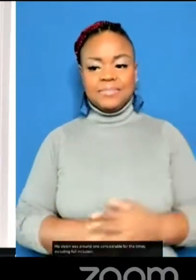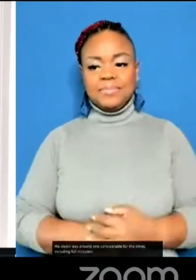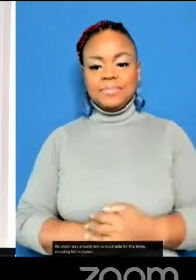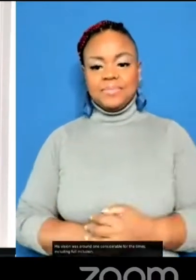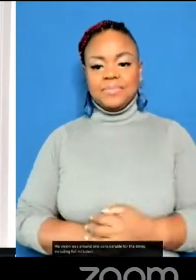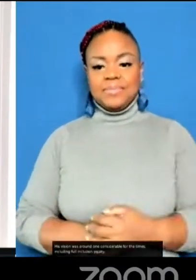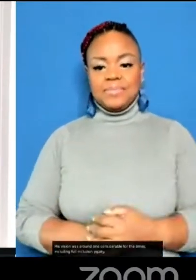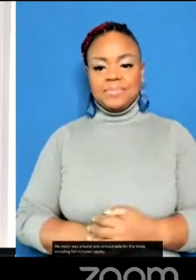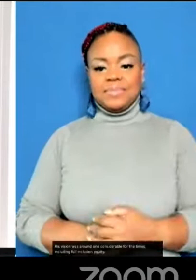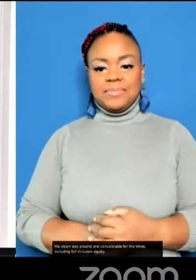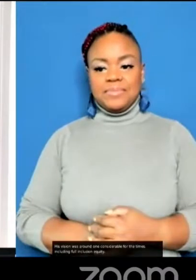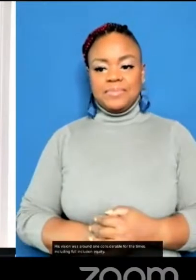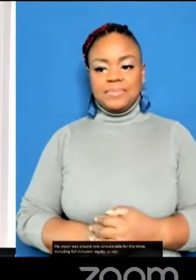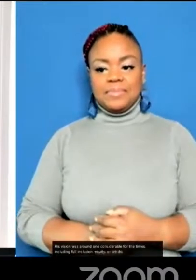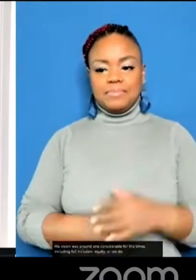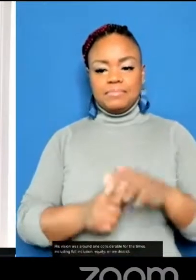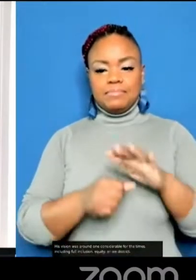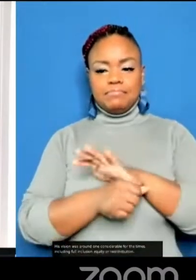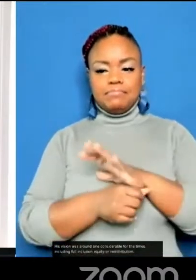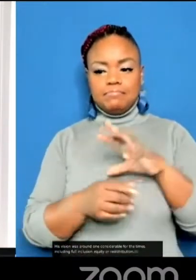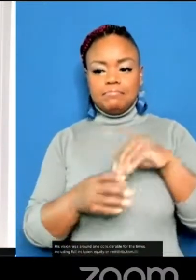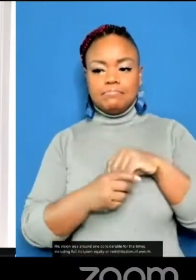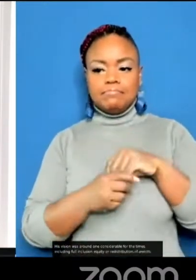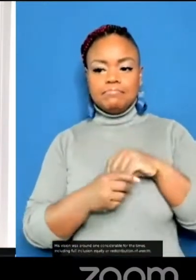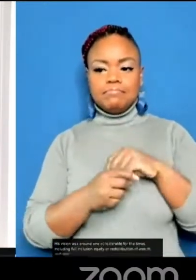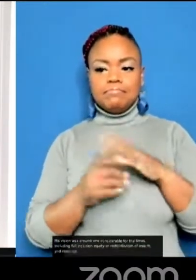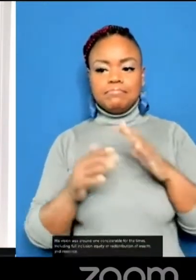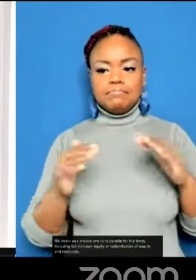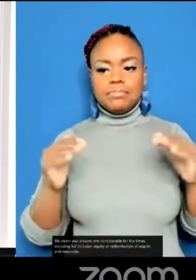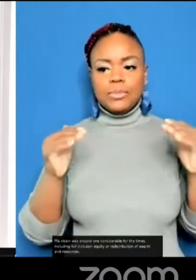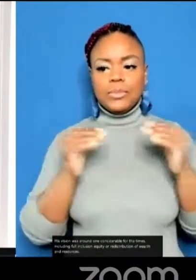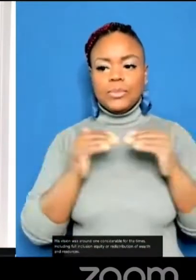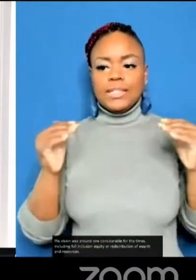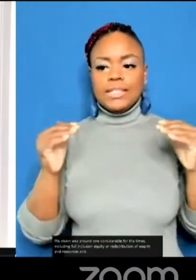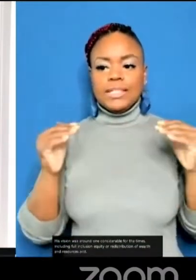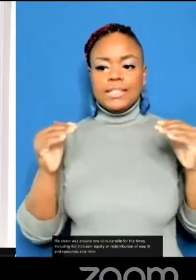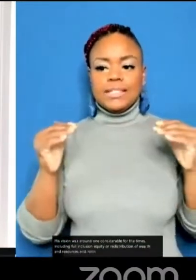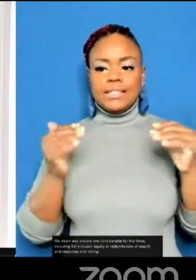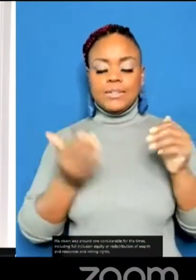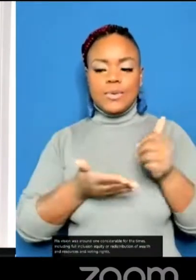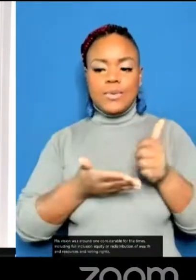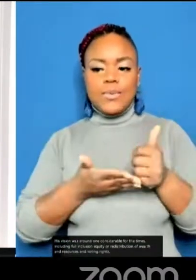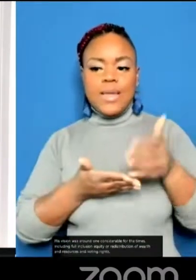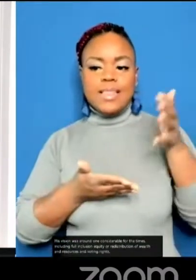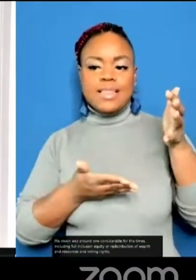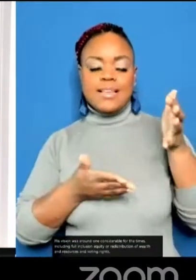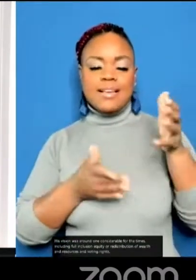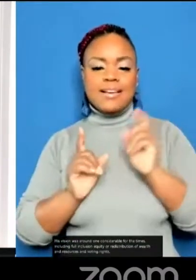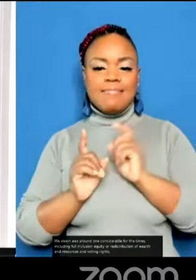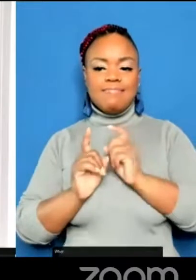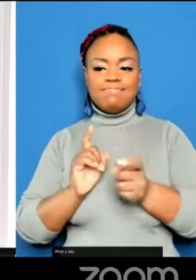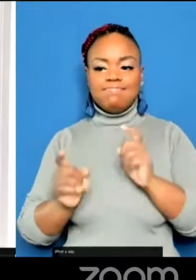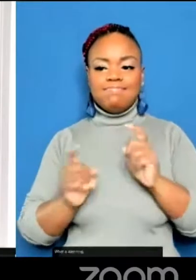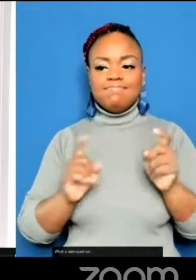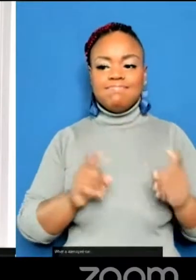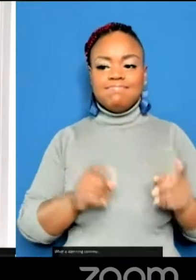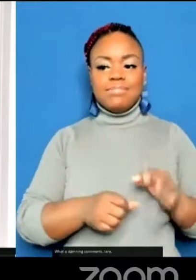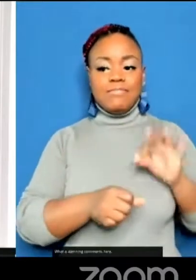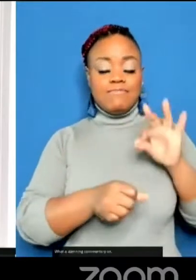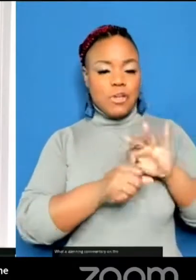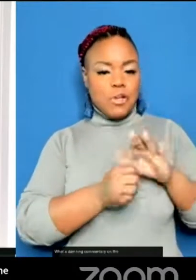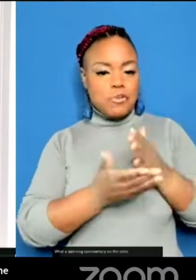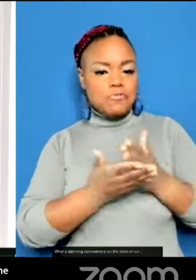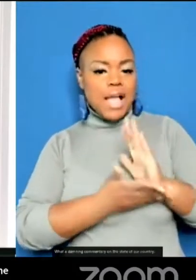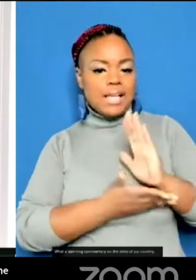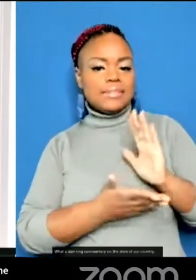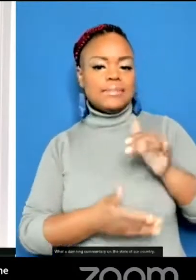equity, a redistribution of wealth and resources, and voting rights. What a damning commentary on the state of